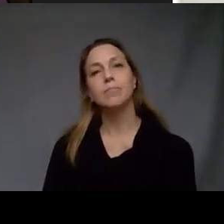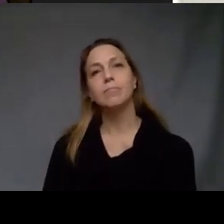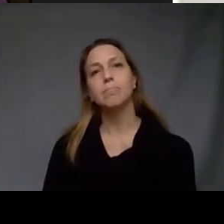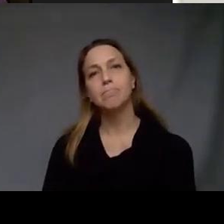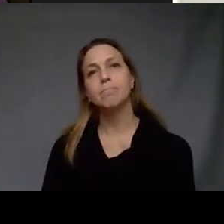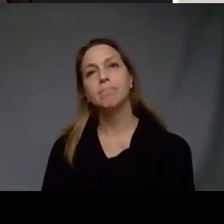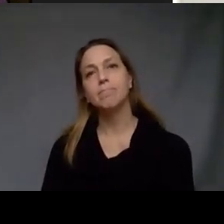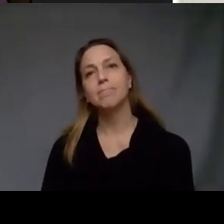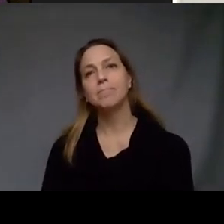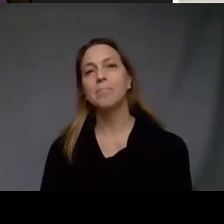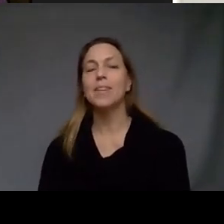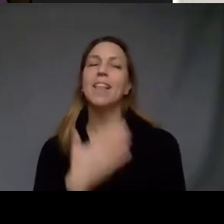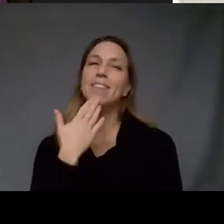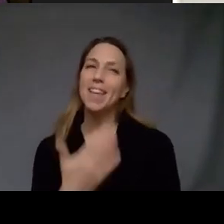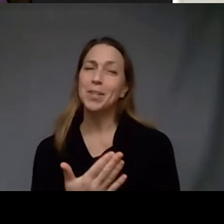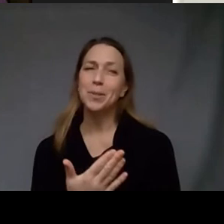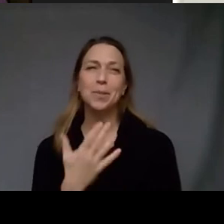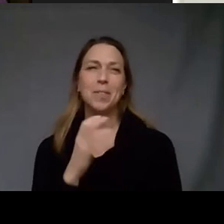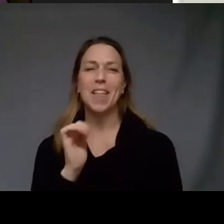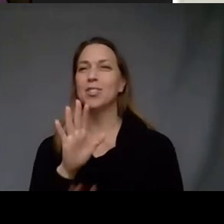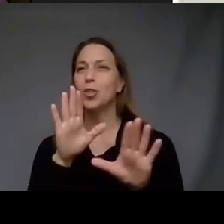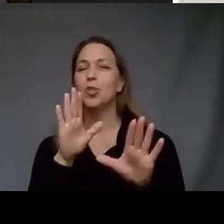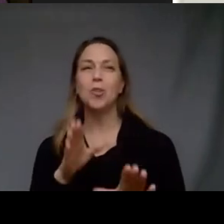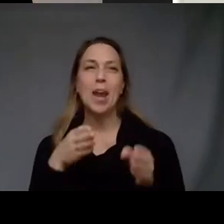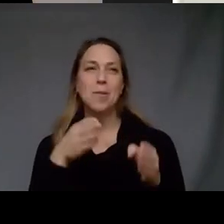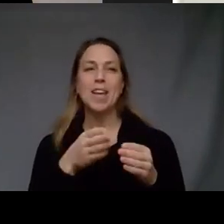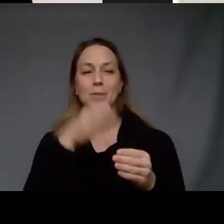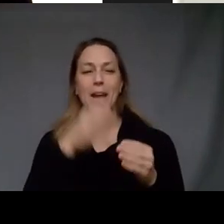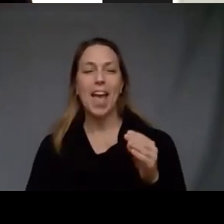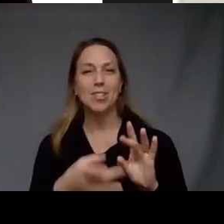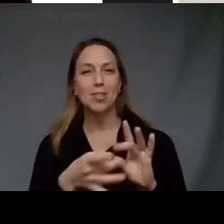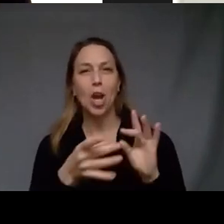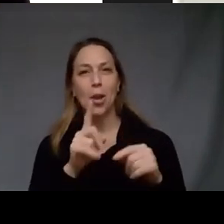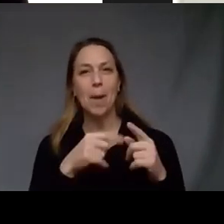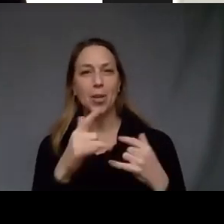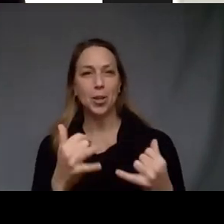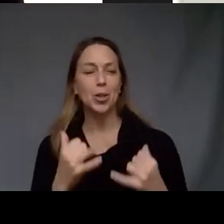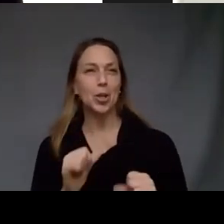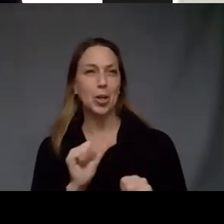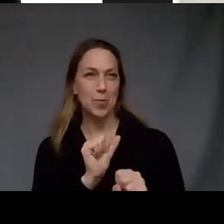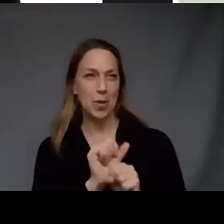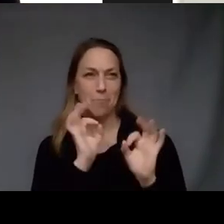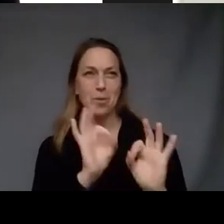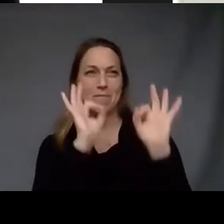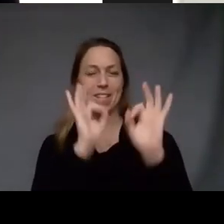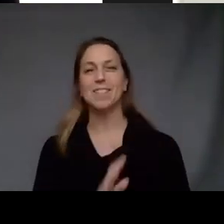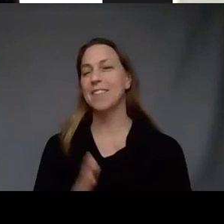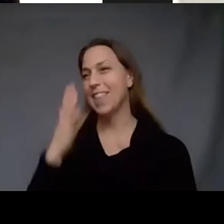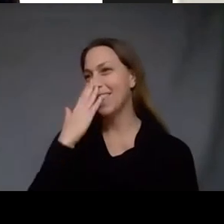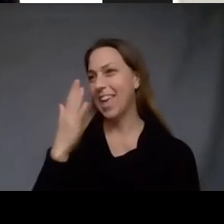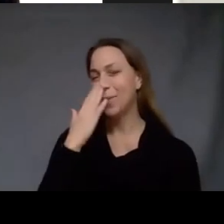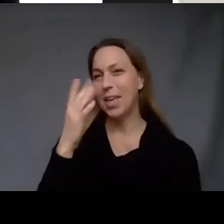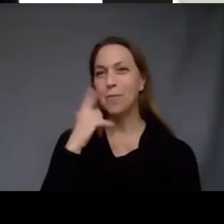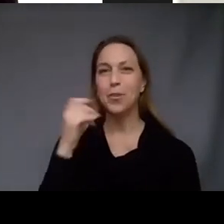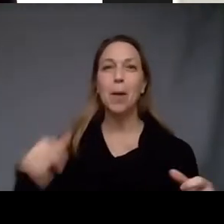thank you francy and I think that's kind of a nice way to end talking about your current work so thank you for the opportunity